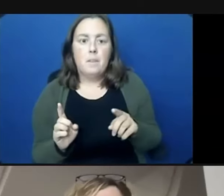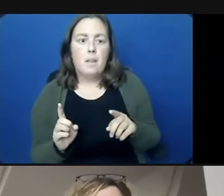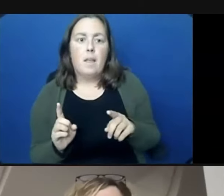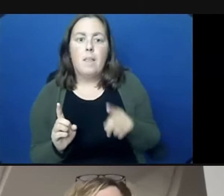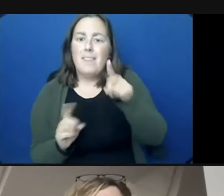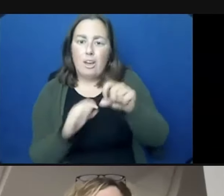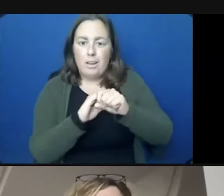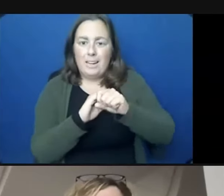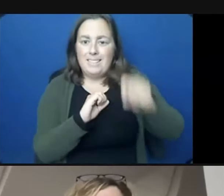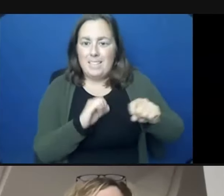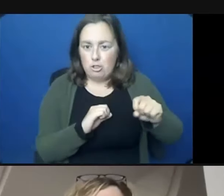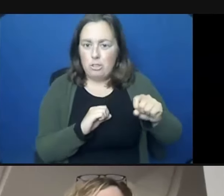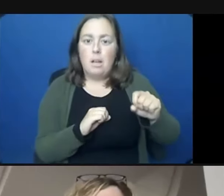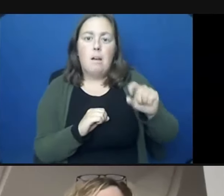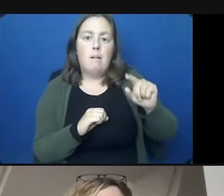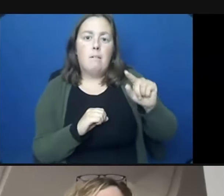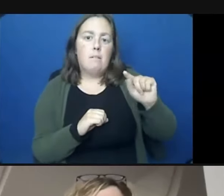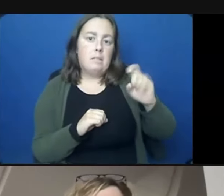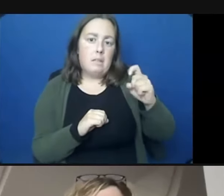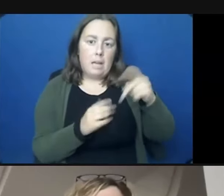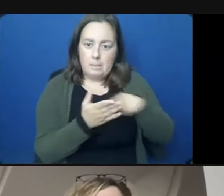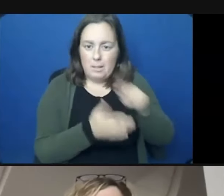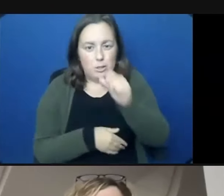association. So I thank you guys. I appreciate it.